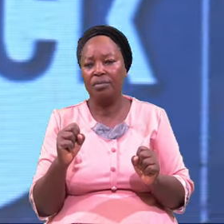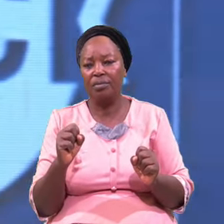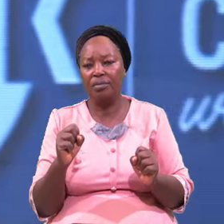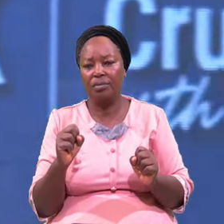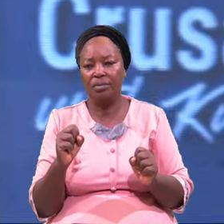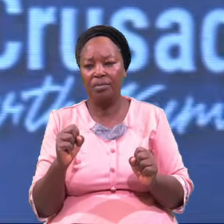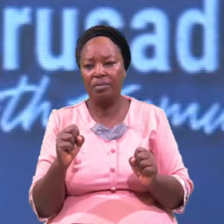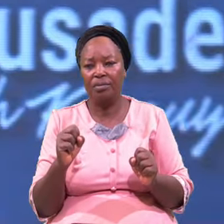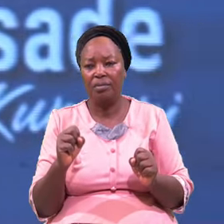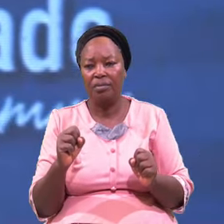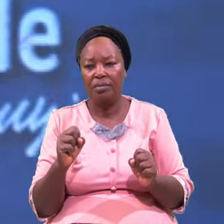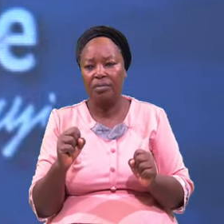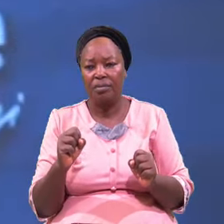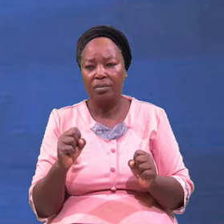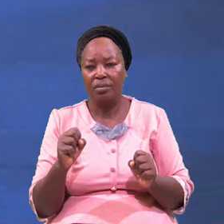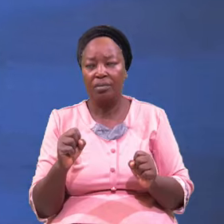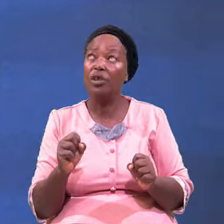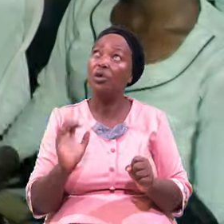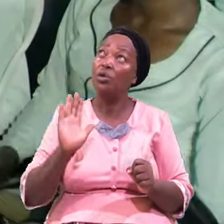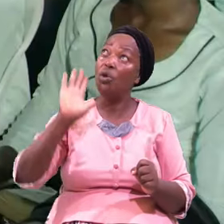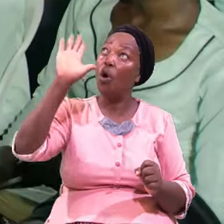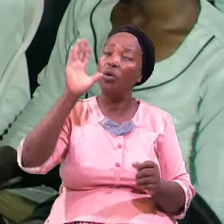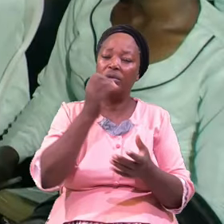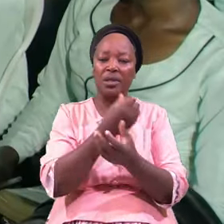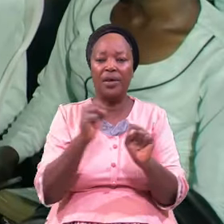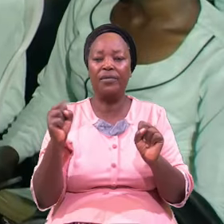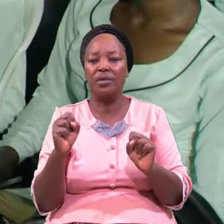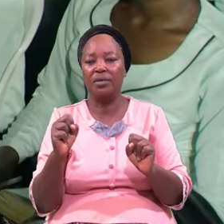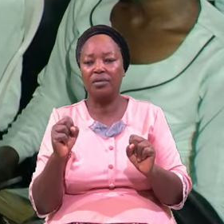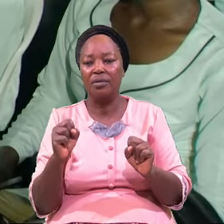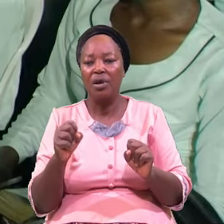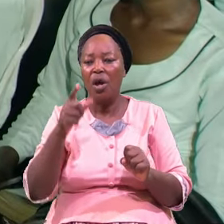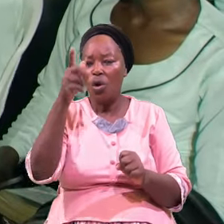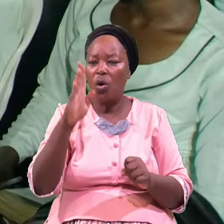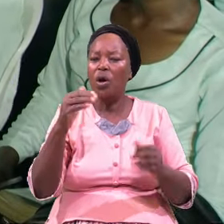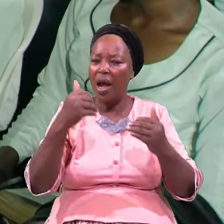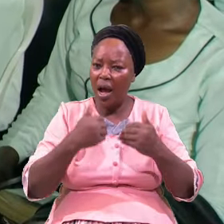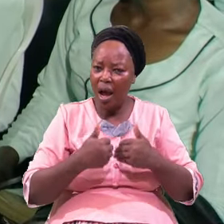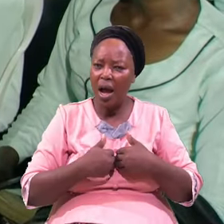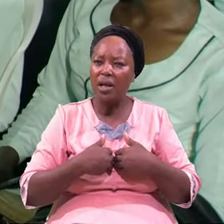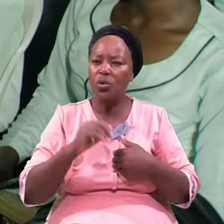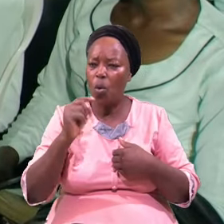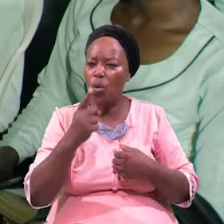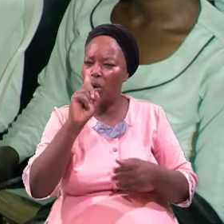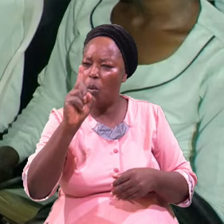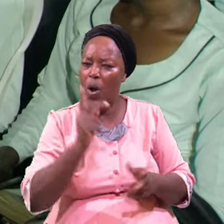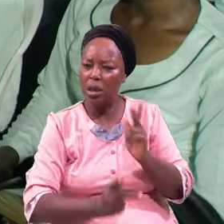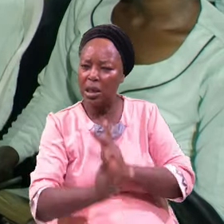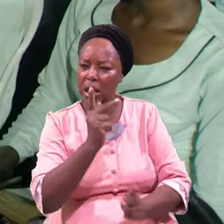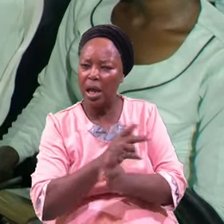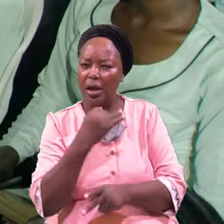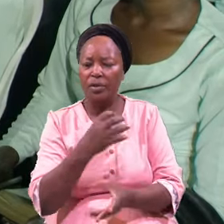Thy Salvation God Has Only One Kind Of Salvation